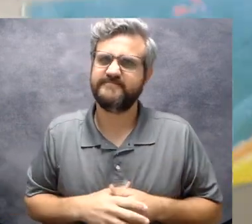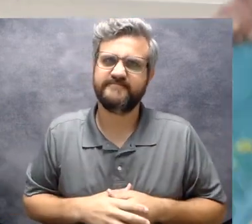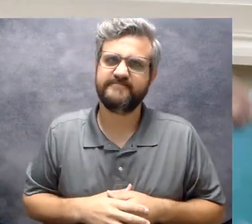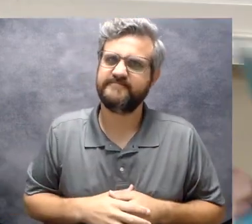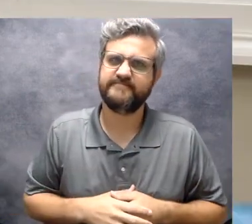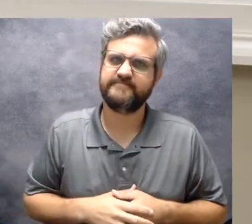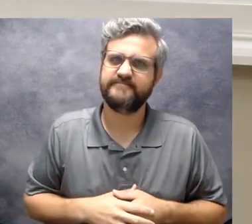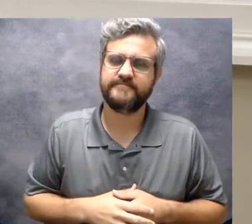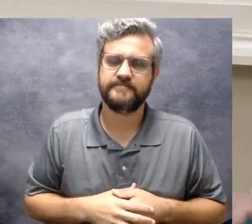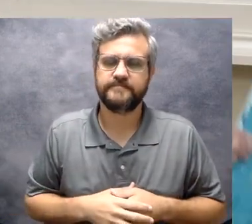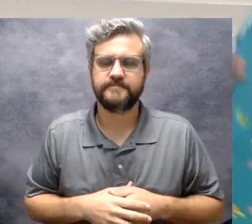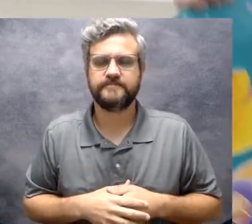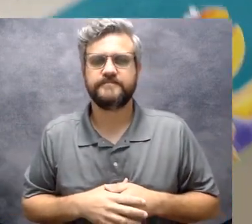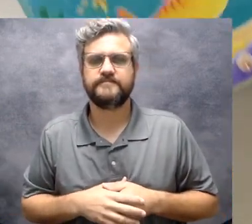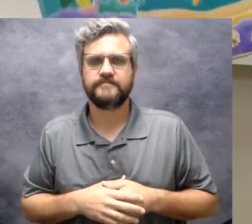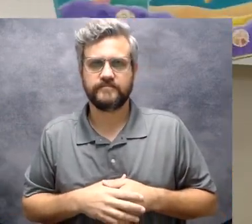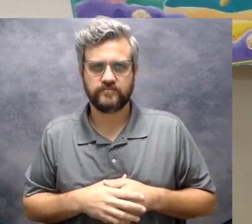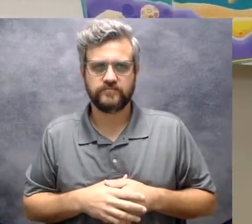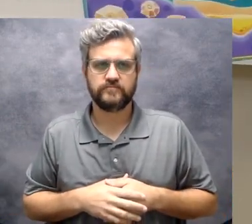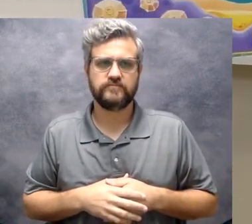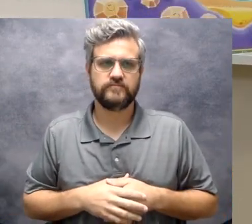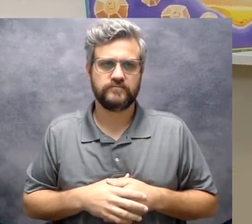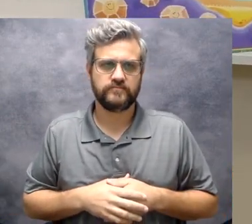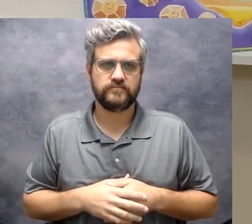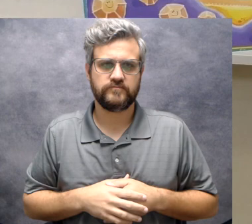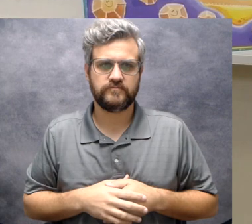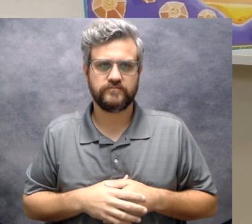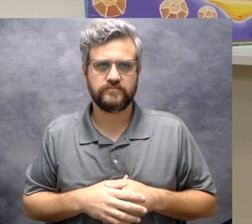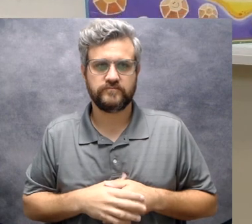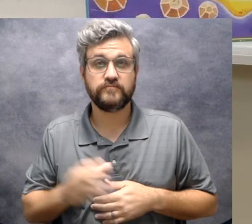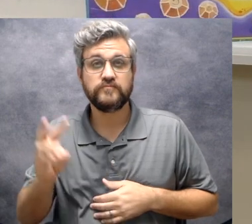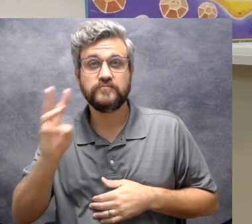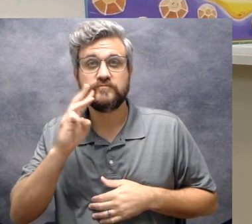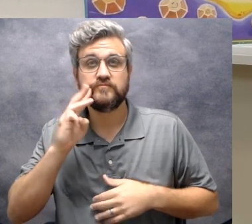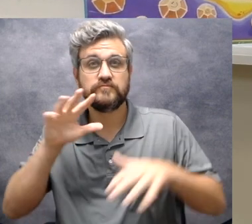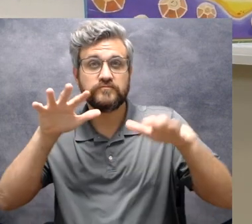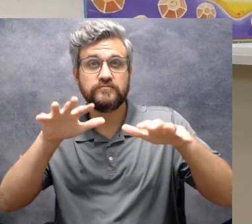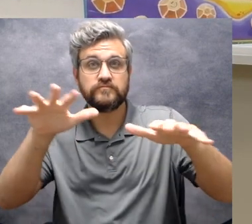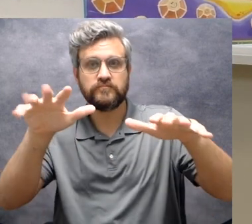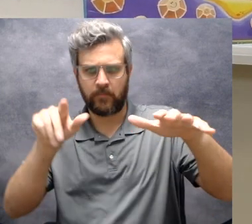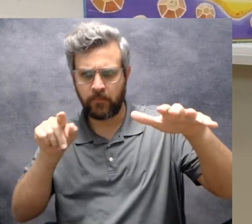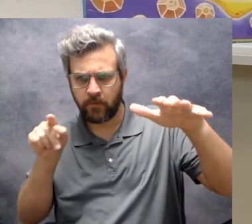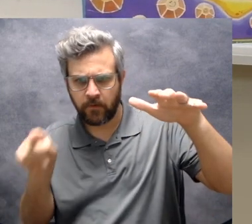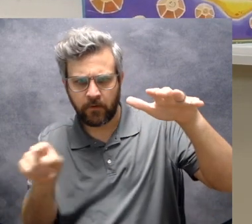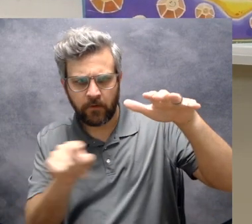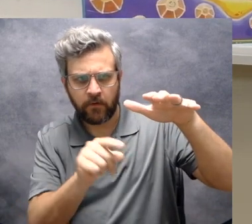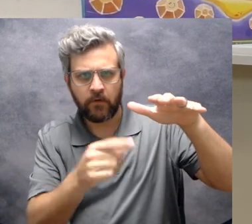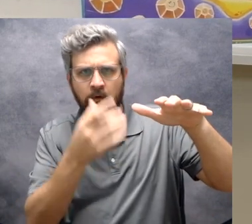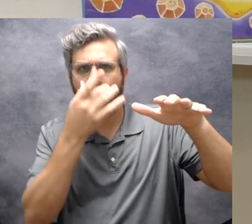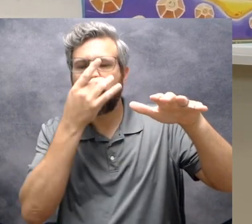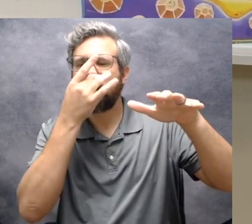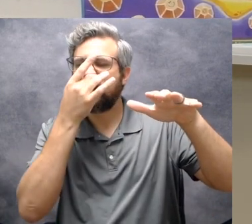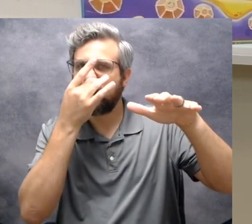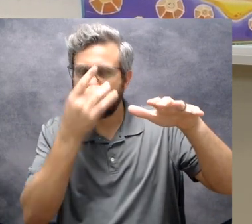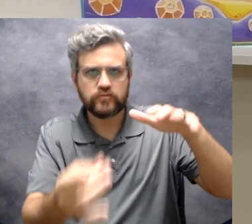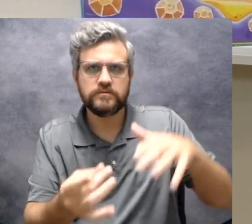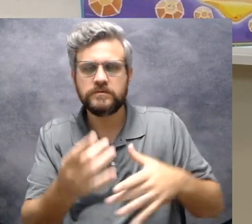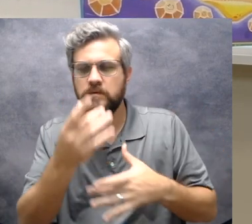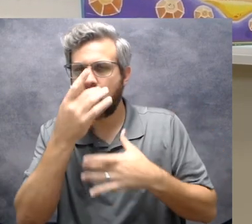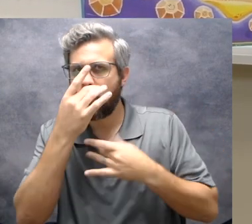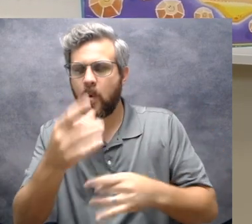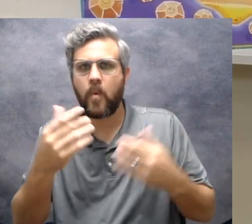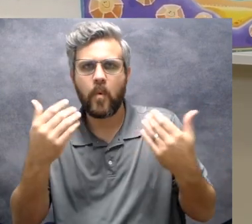the sea was full of the most interesting things